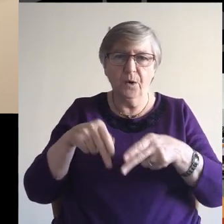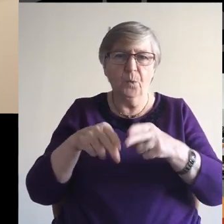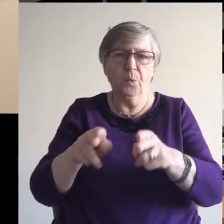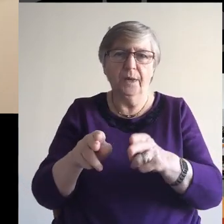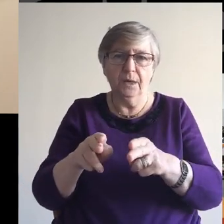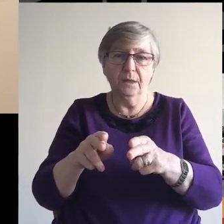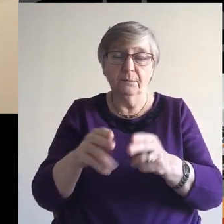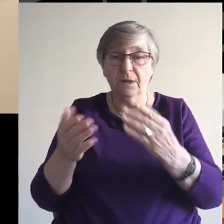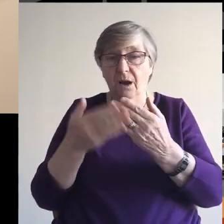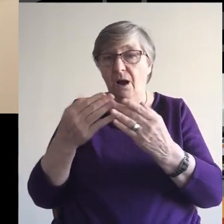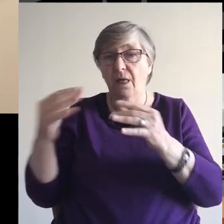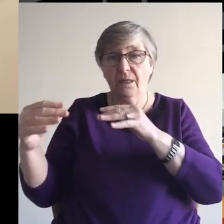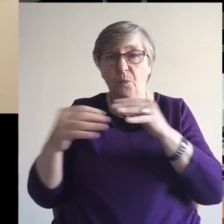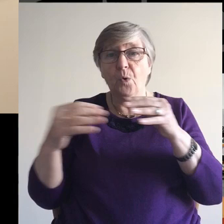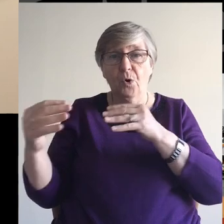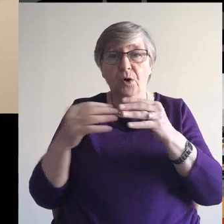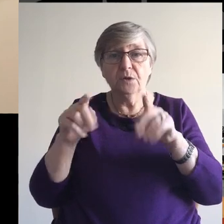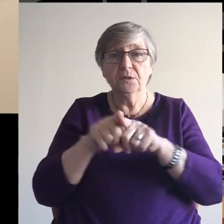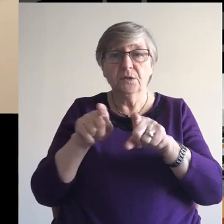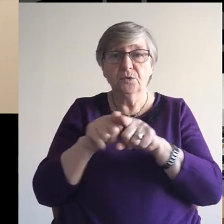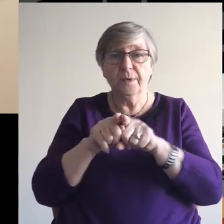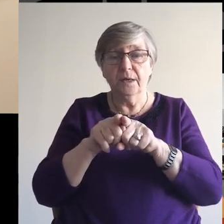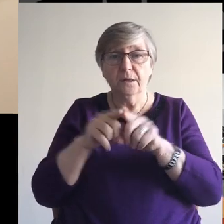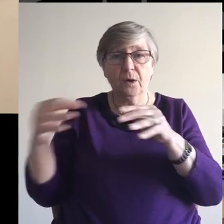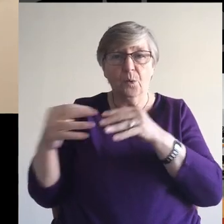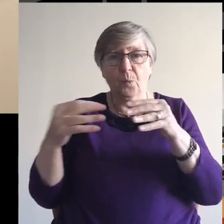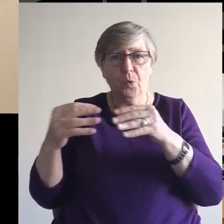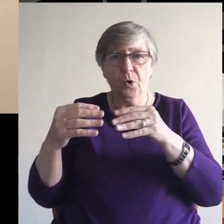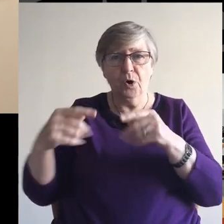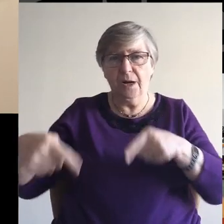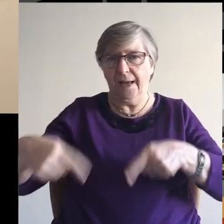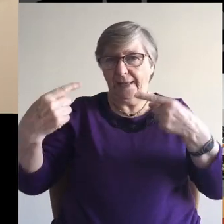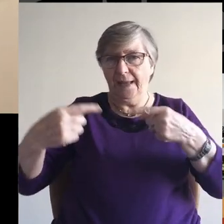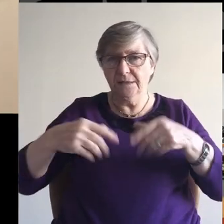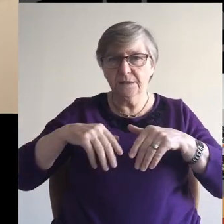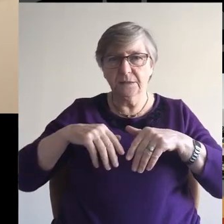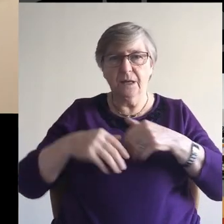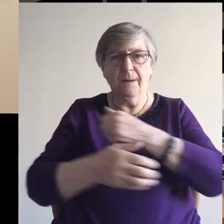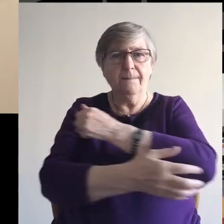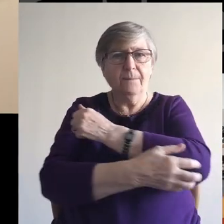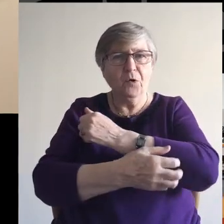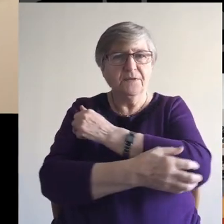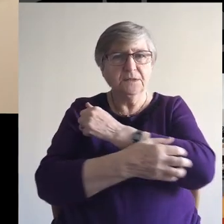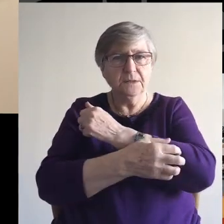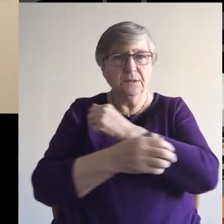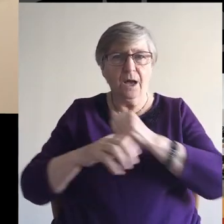there's other wars, too. There is a war against poverty and hunger.